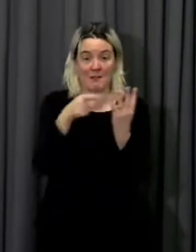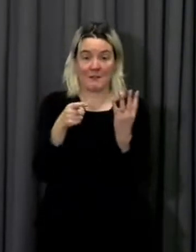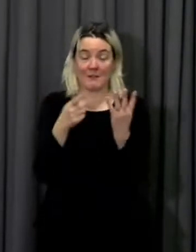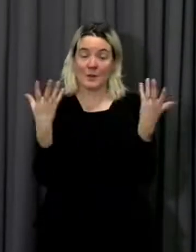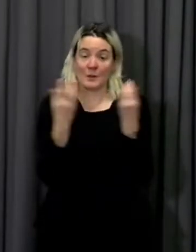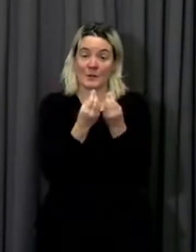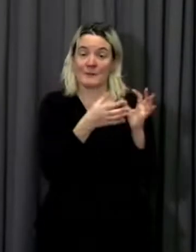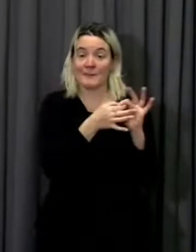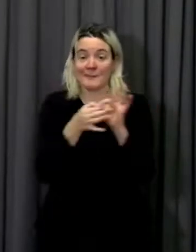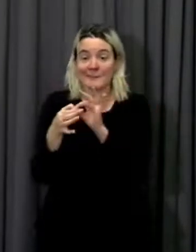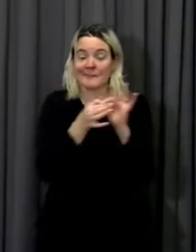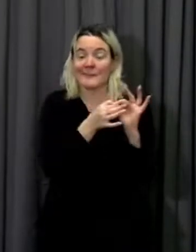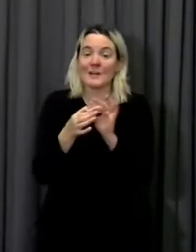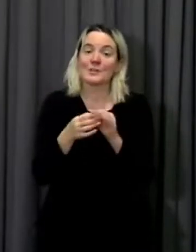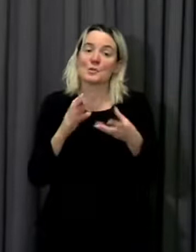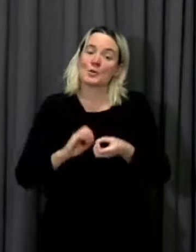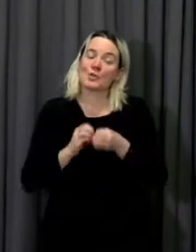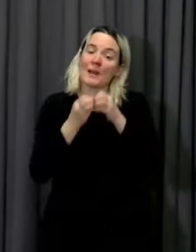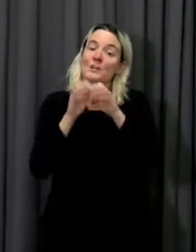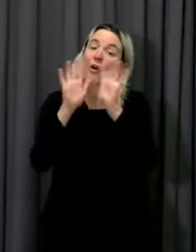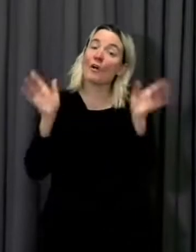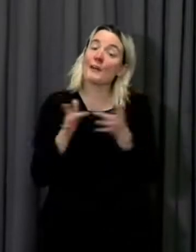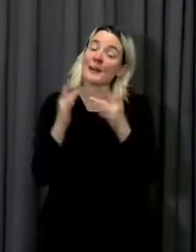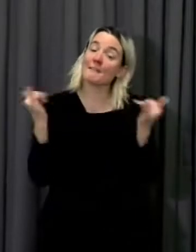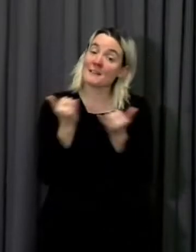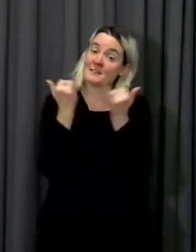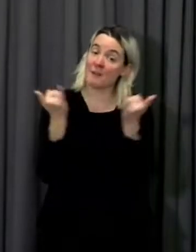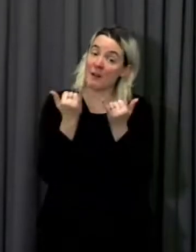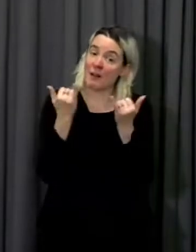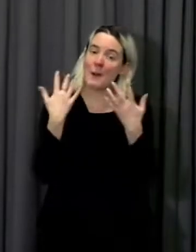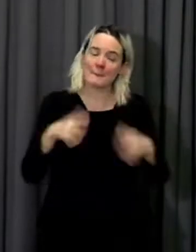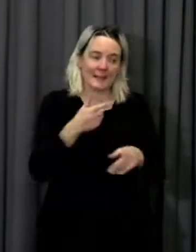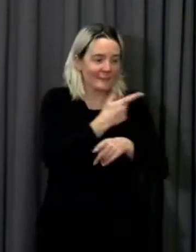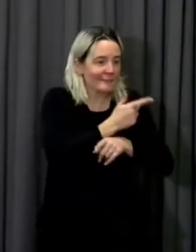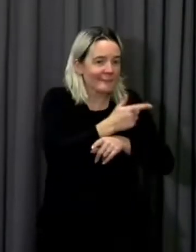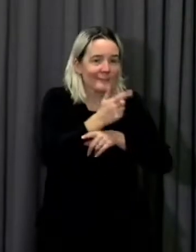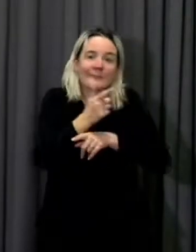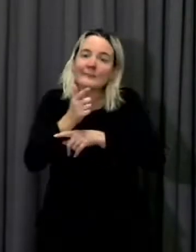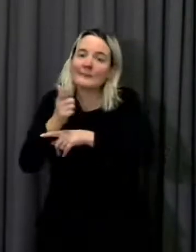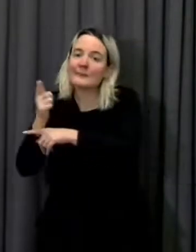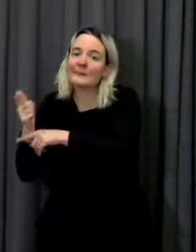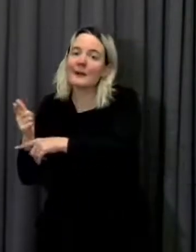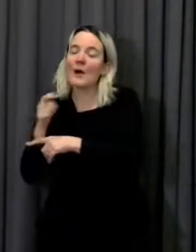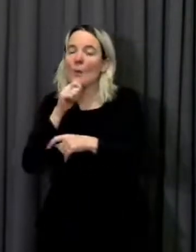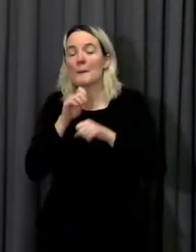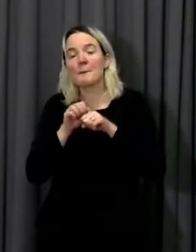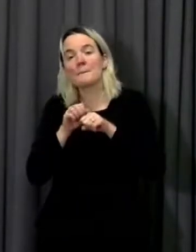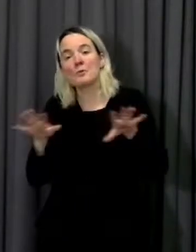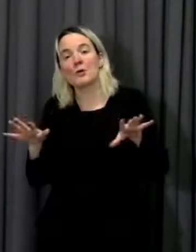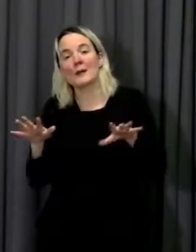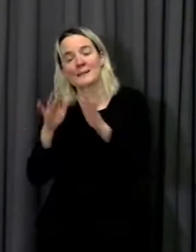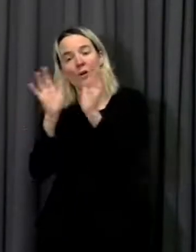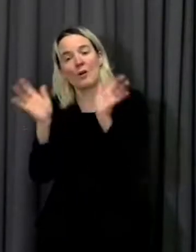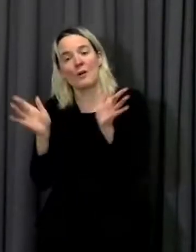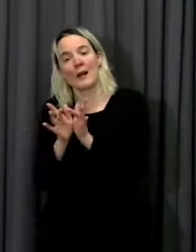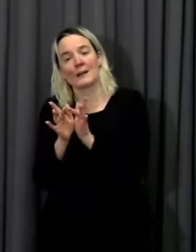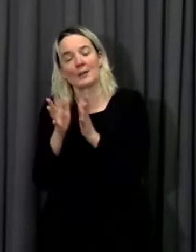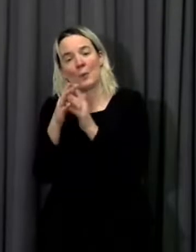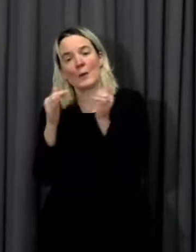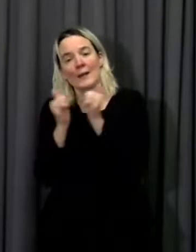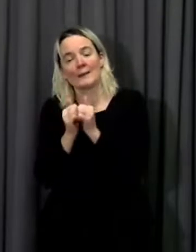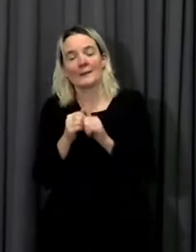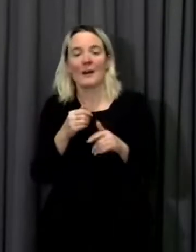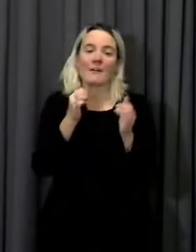and recorded over recent months in Wales and around the world, and it's going to be broadcast online over the weekend of March